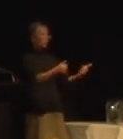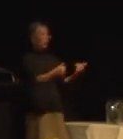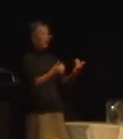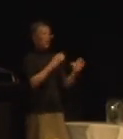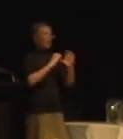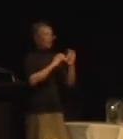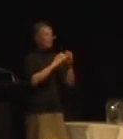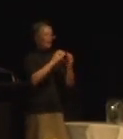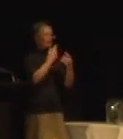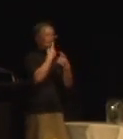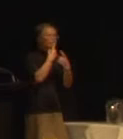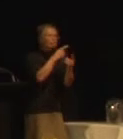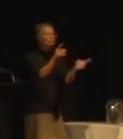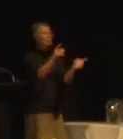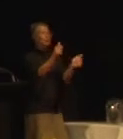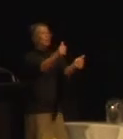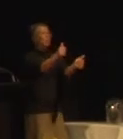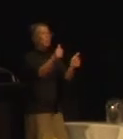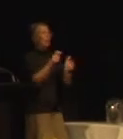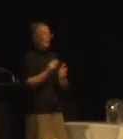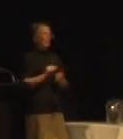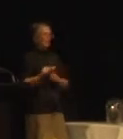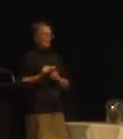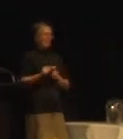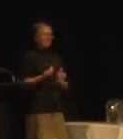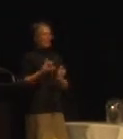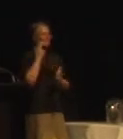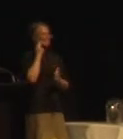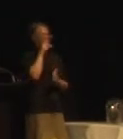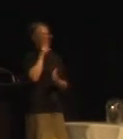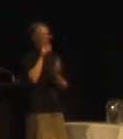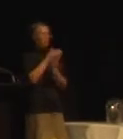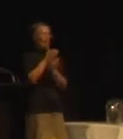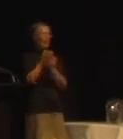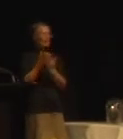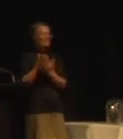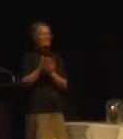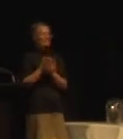communication in NZSL is actually the best way to communicate with this community.